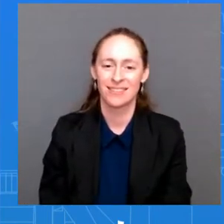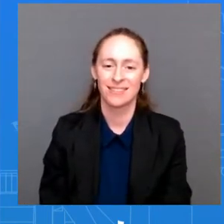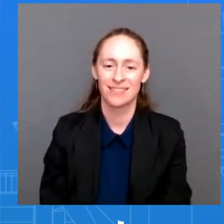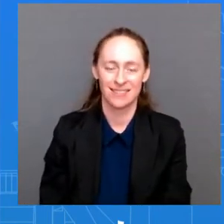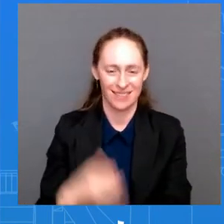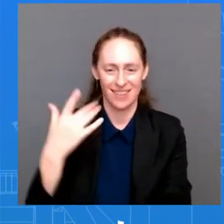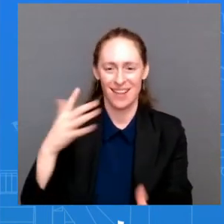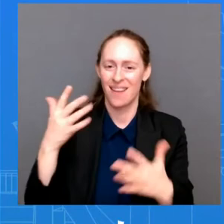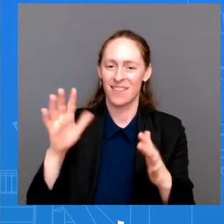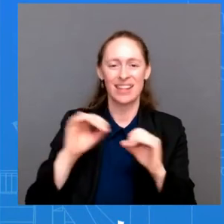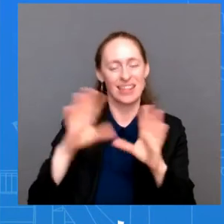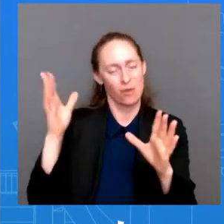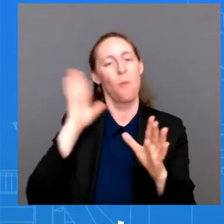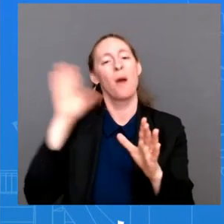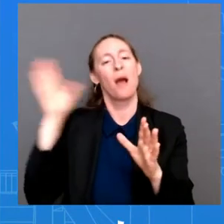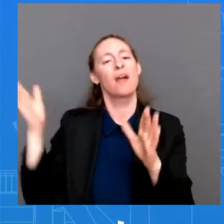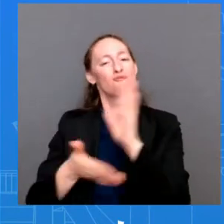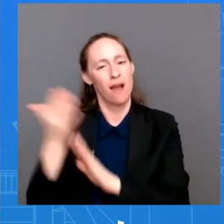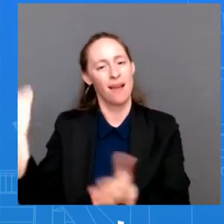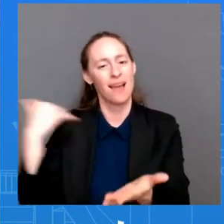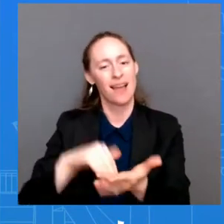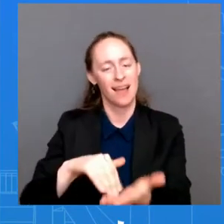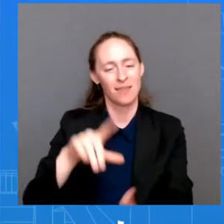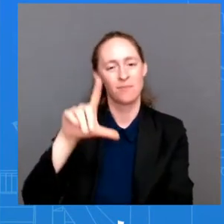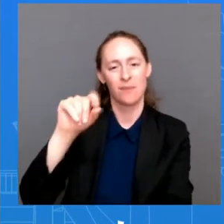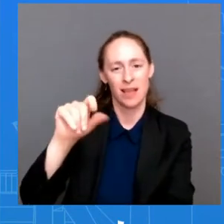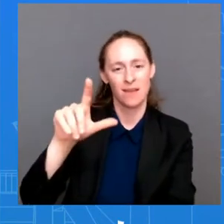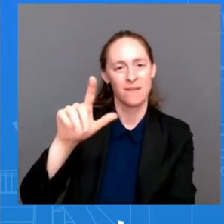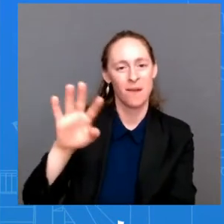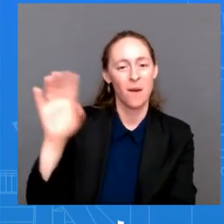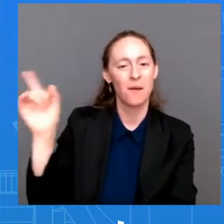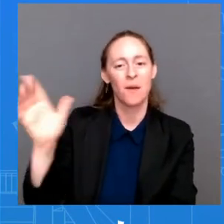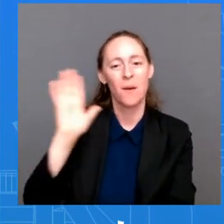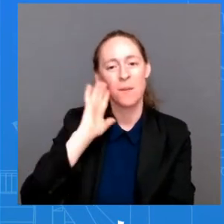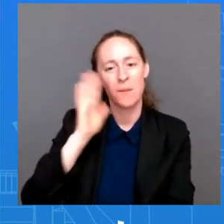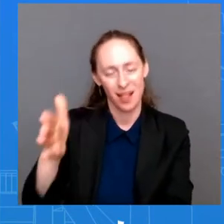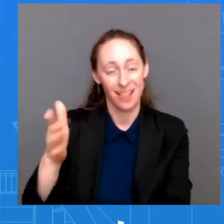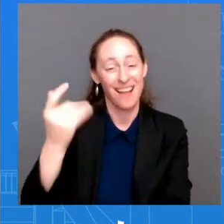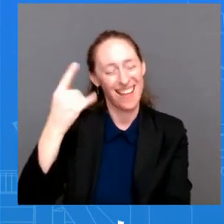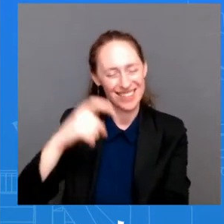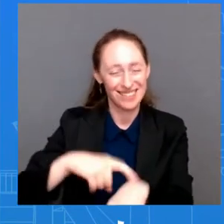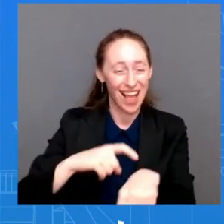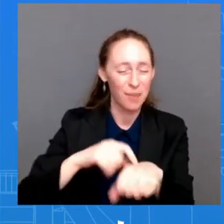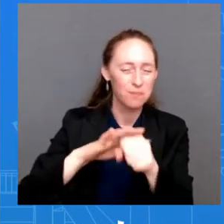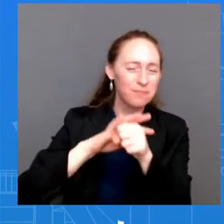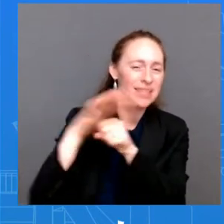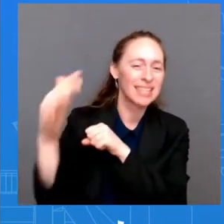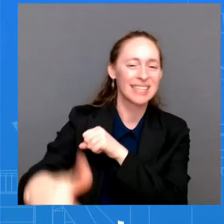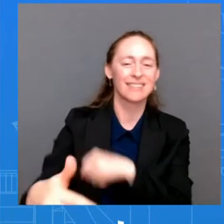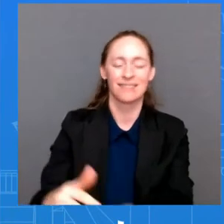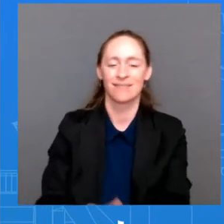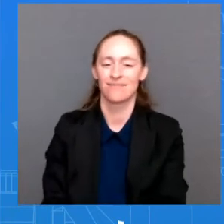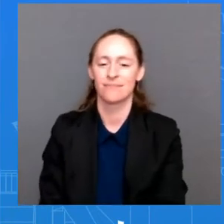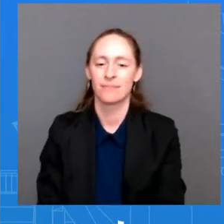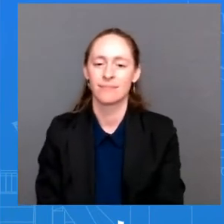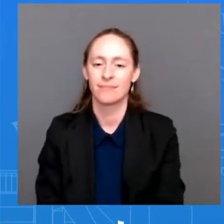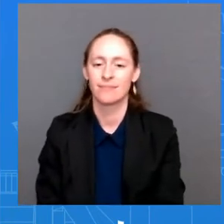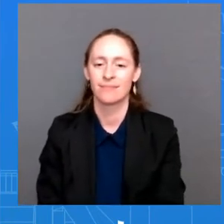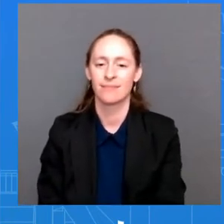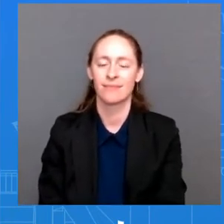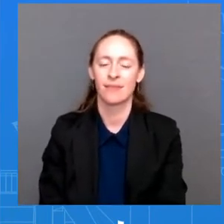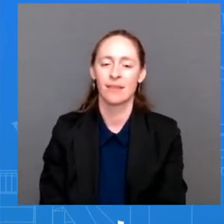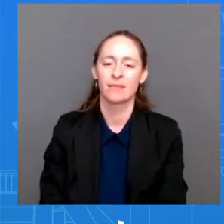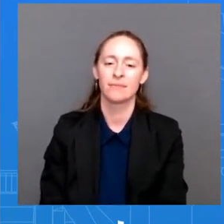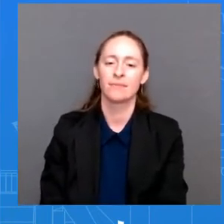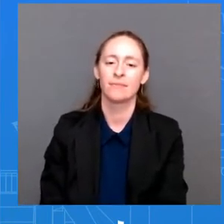That is way off. Like we are we are a long ways away from 2024. And here's the thing, our biggest thing right now